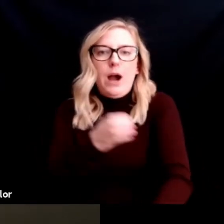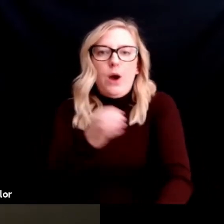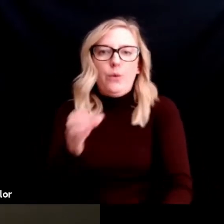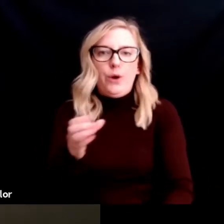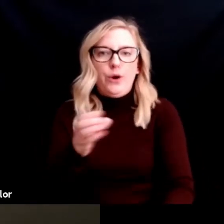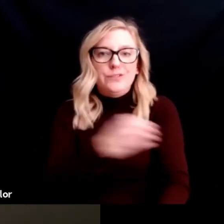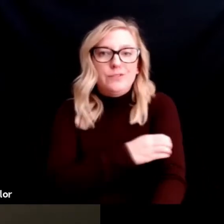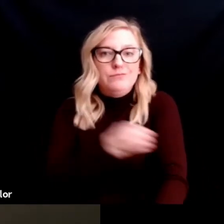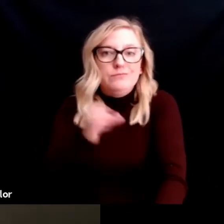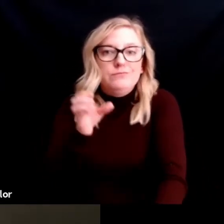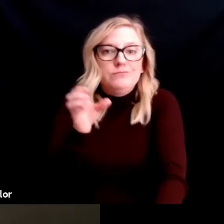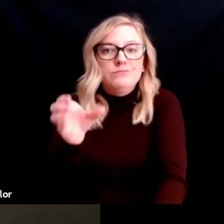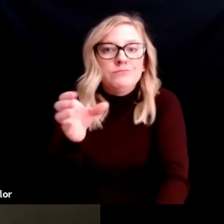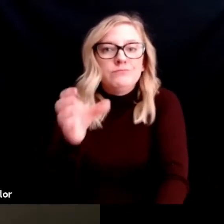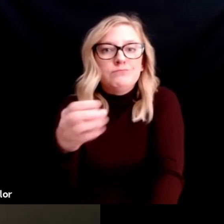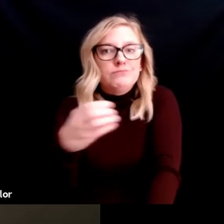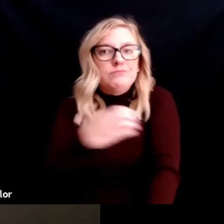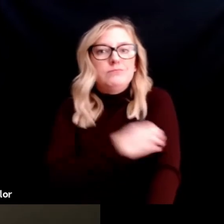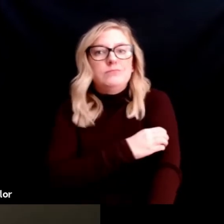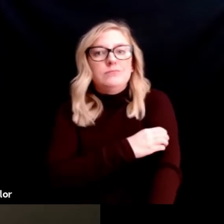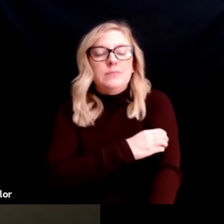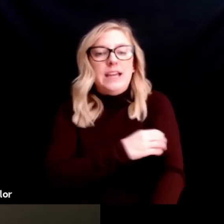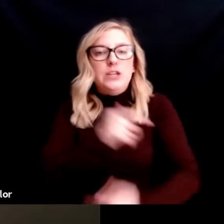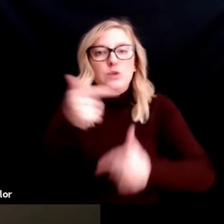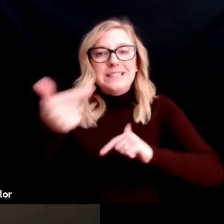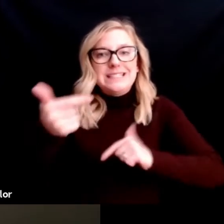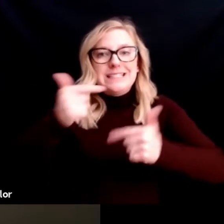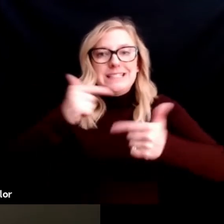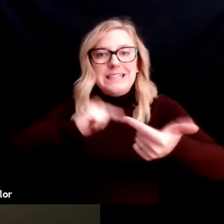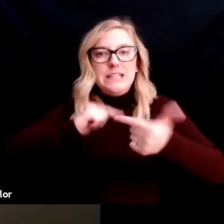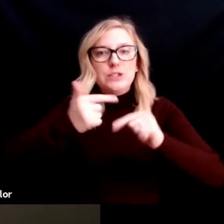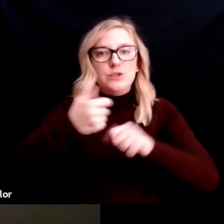turn or you can take turns making decisions.